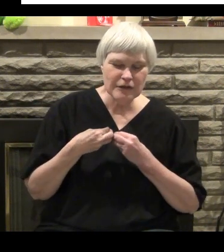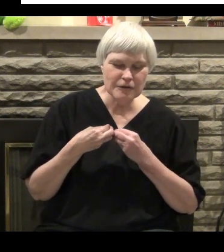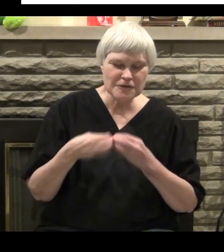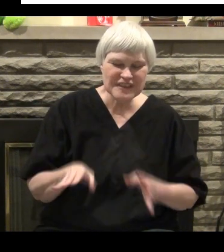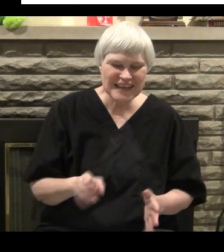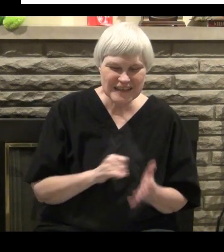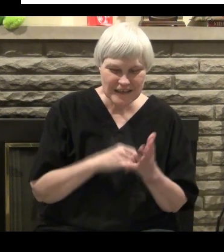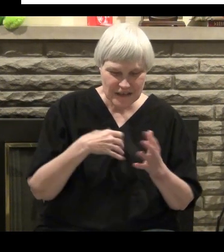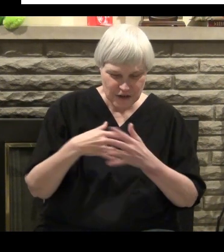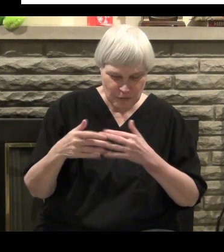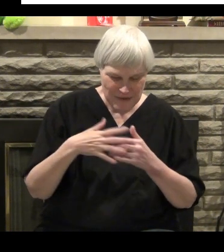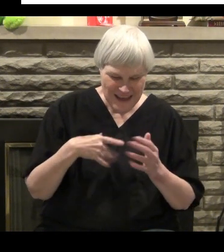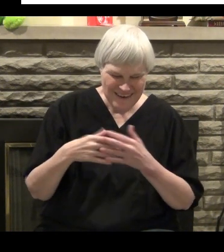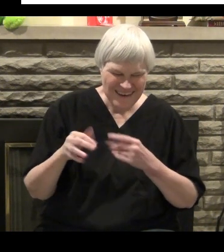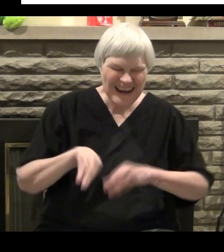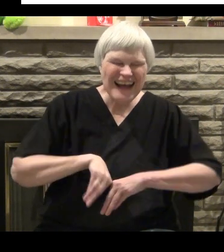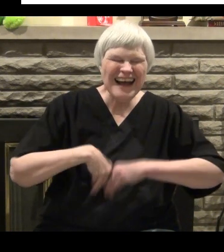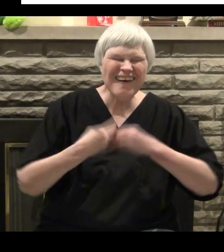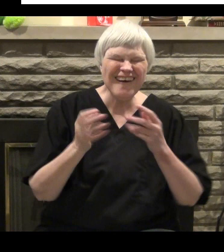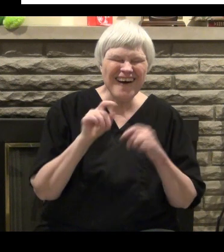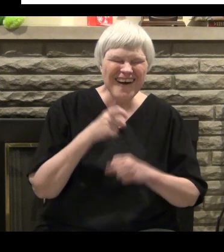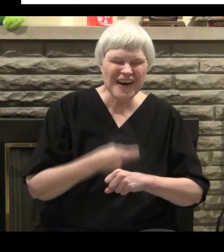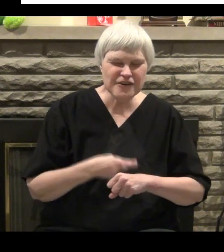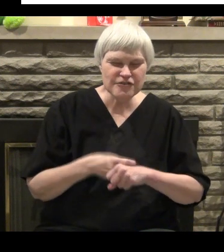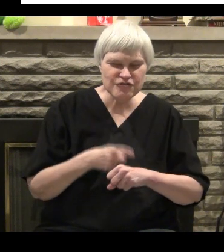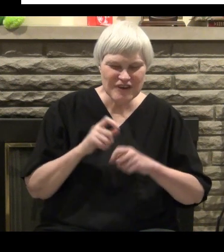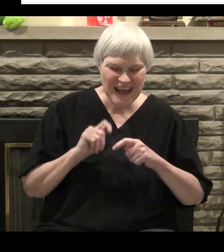can't lose that salvation no matter how hard we try.